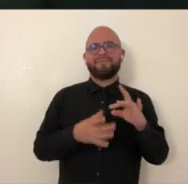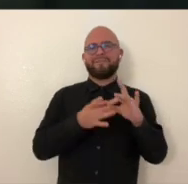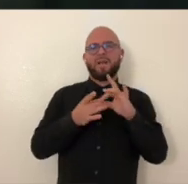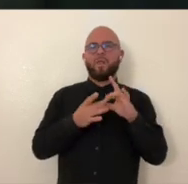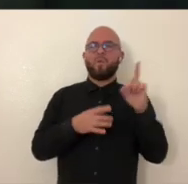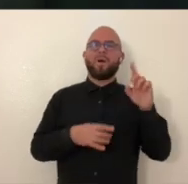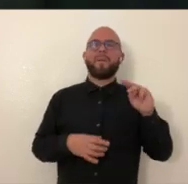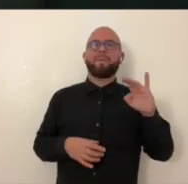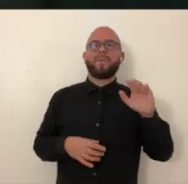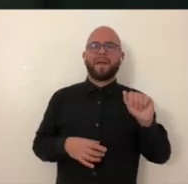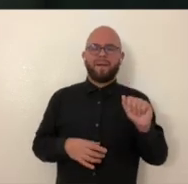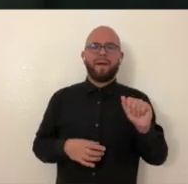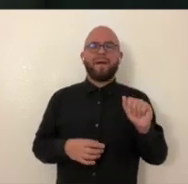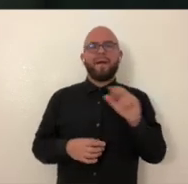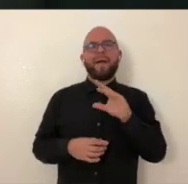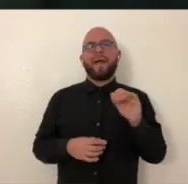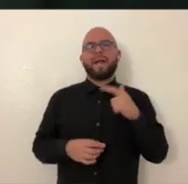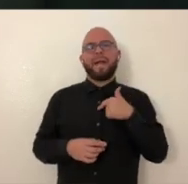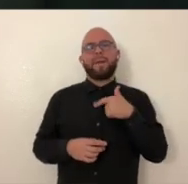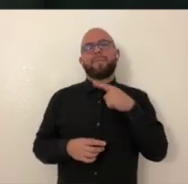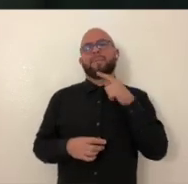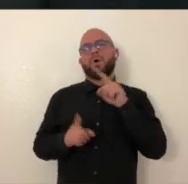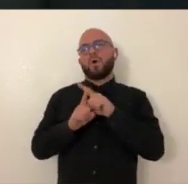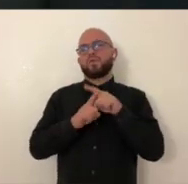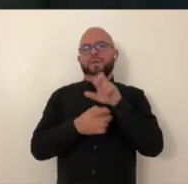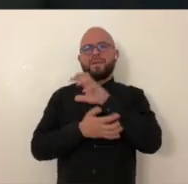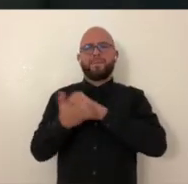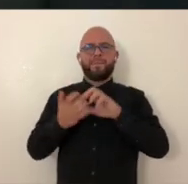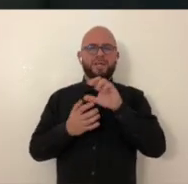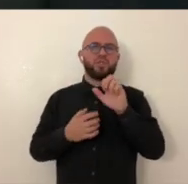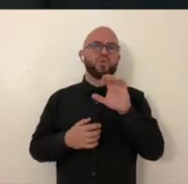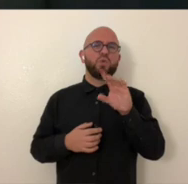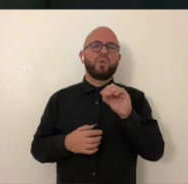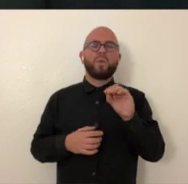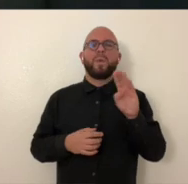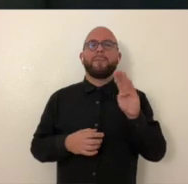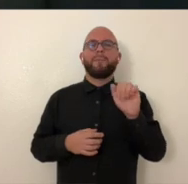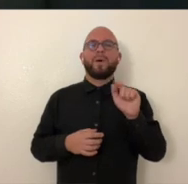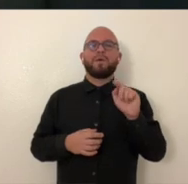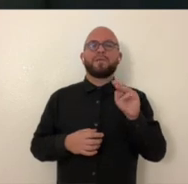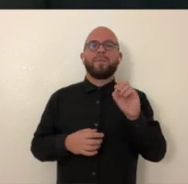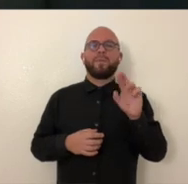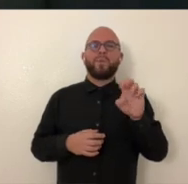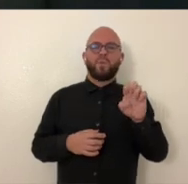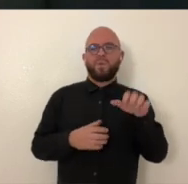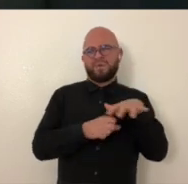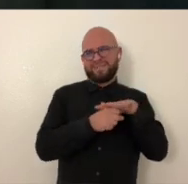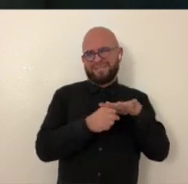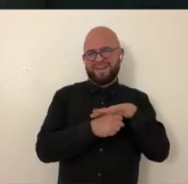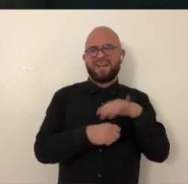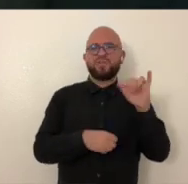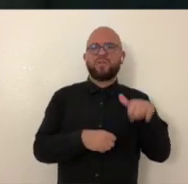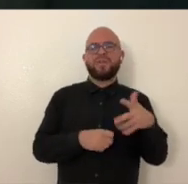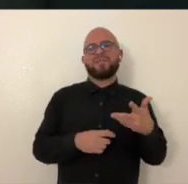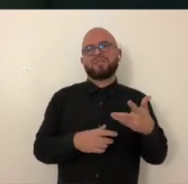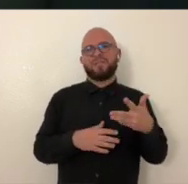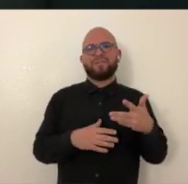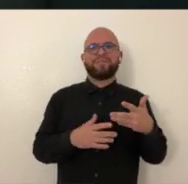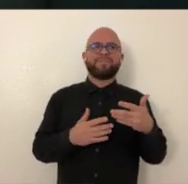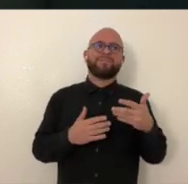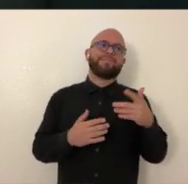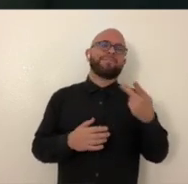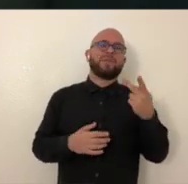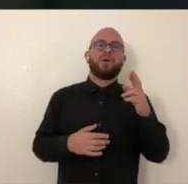fellow at MICA and I am at the Make Studio Baltimore site, which, as I mentioned,